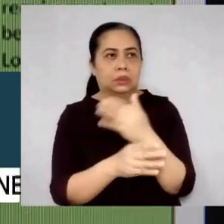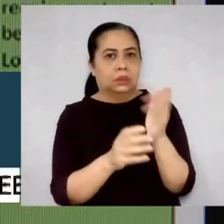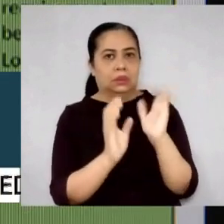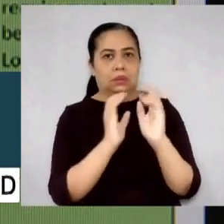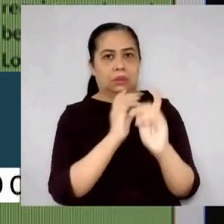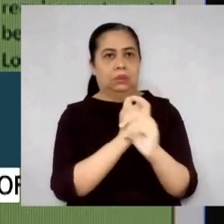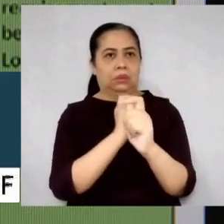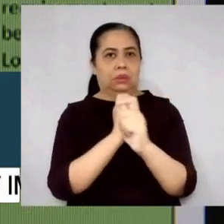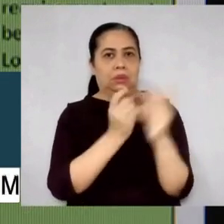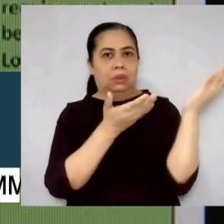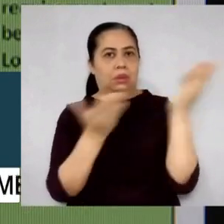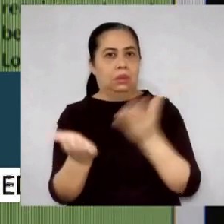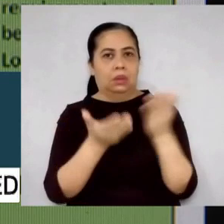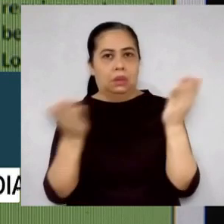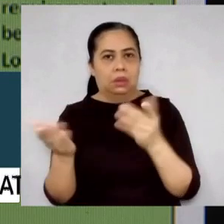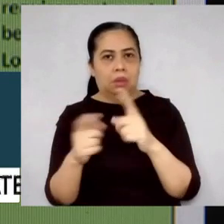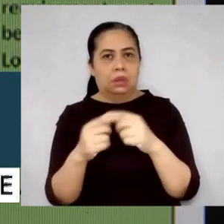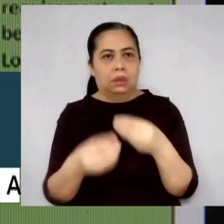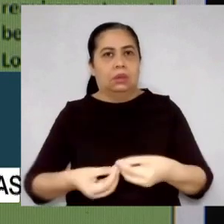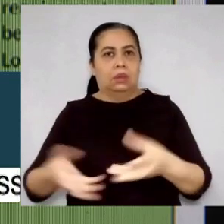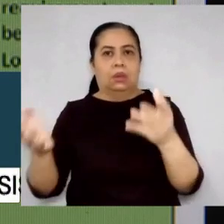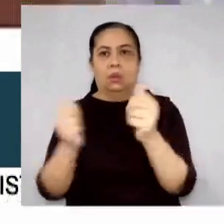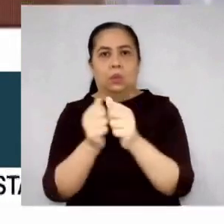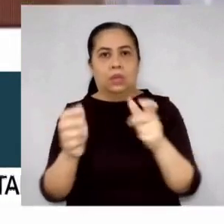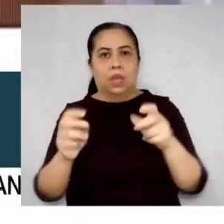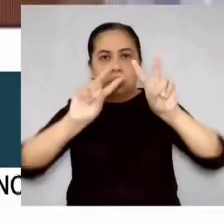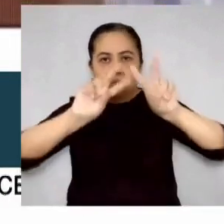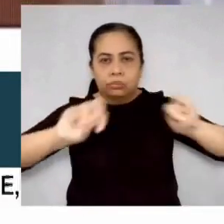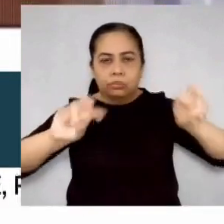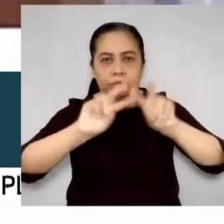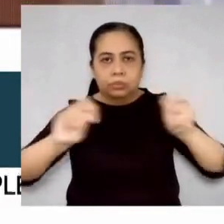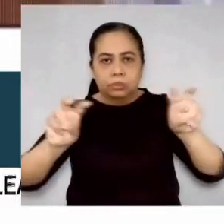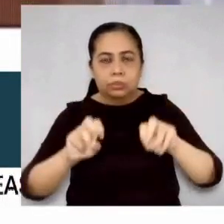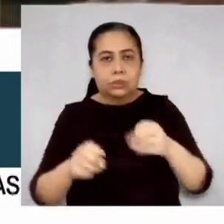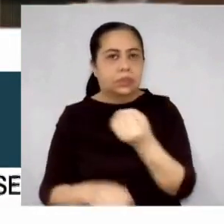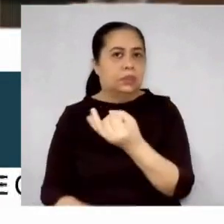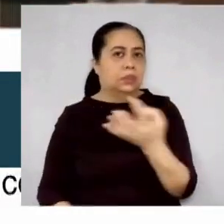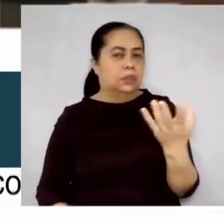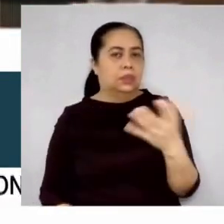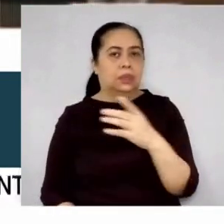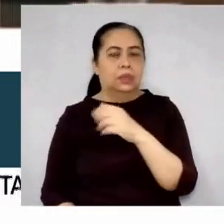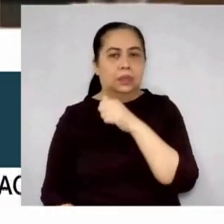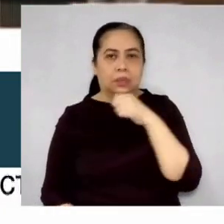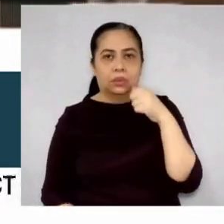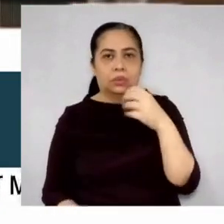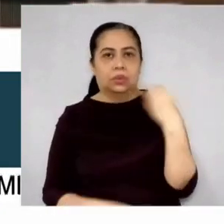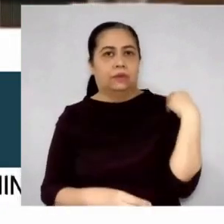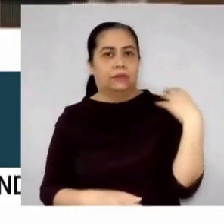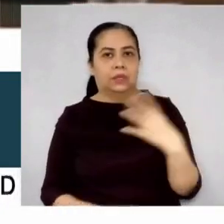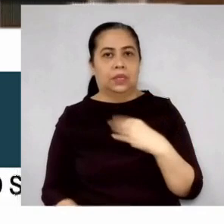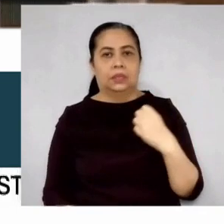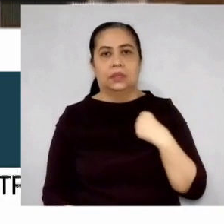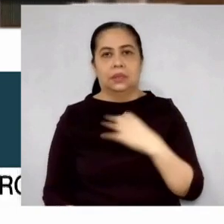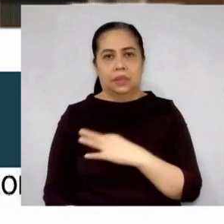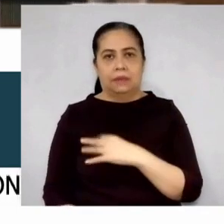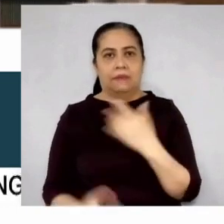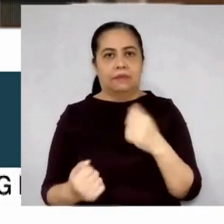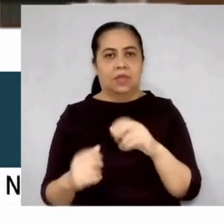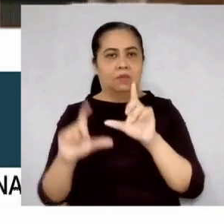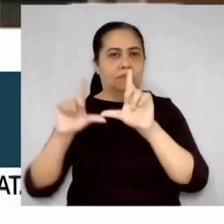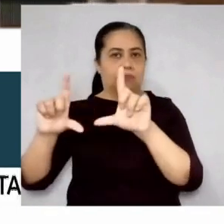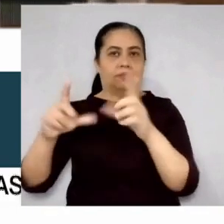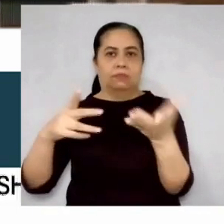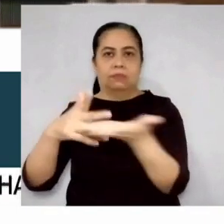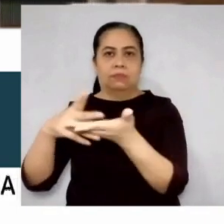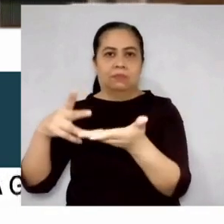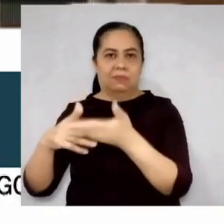shipments that are being released without inspection. A number of agriculture officials and staff are now facing charges according